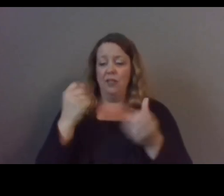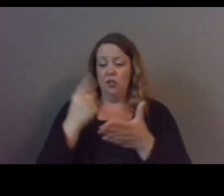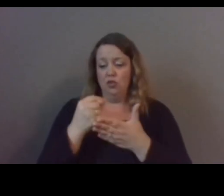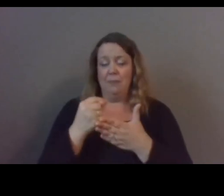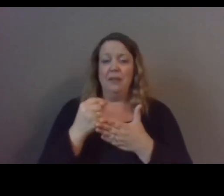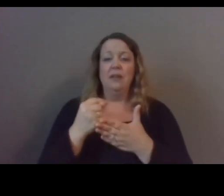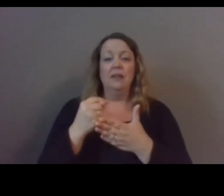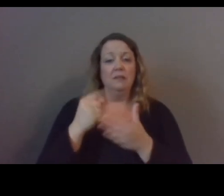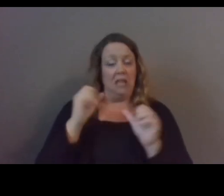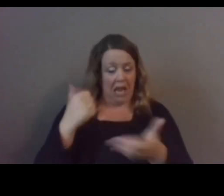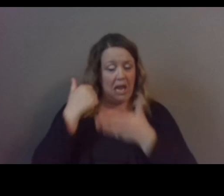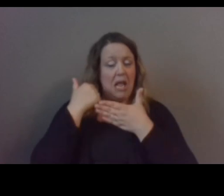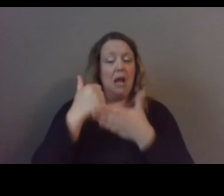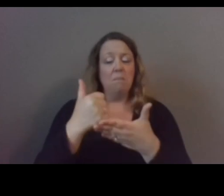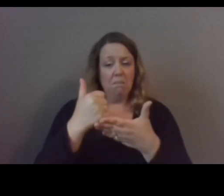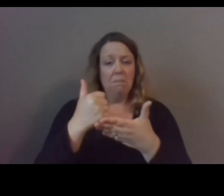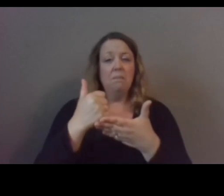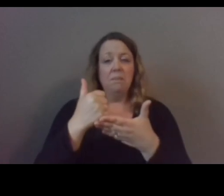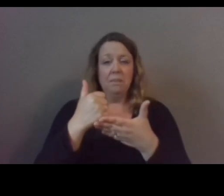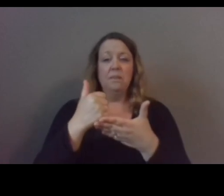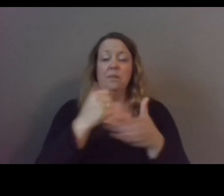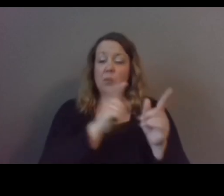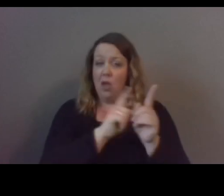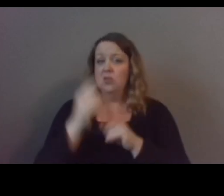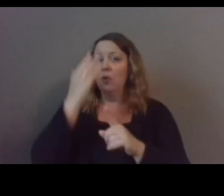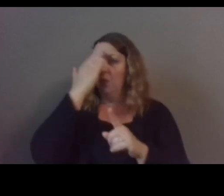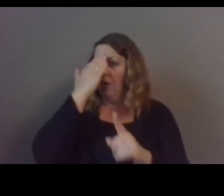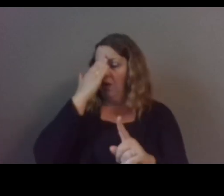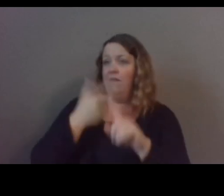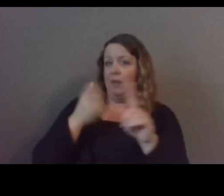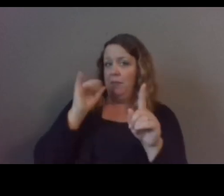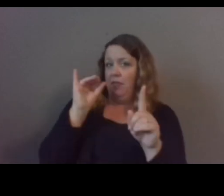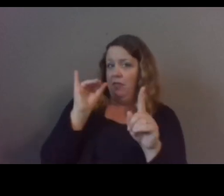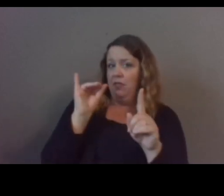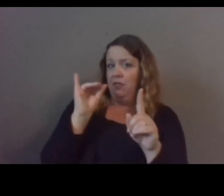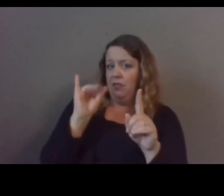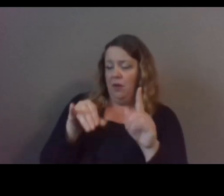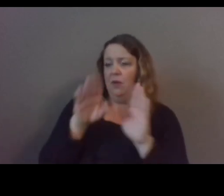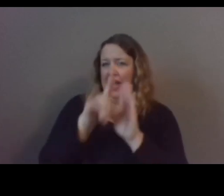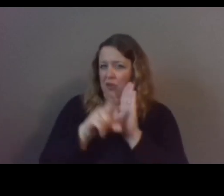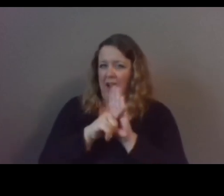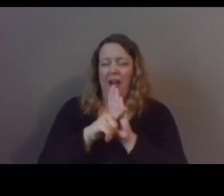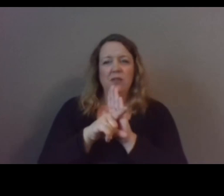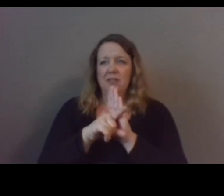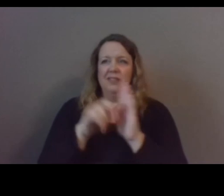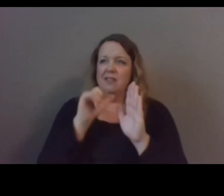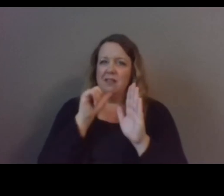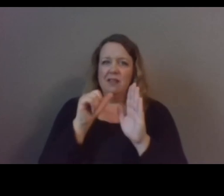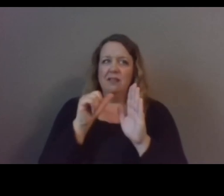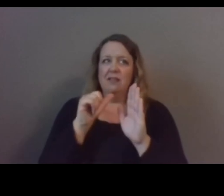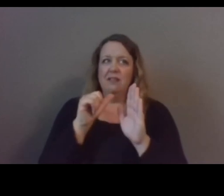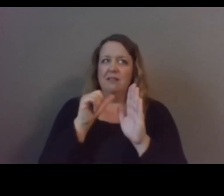helpful uh we also know that those from those disadvantaged uh backgrounds have a lot of uh